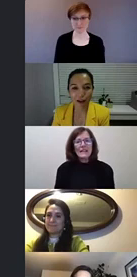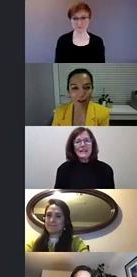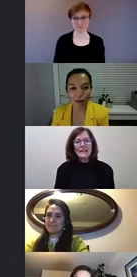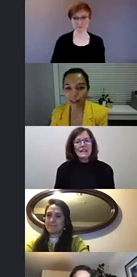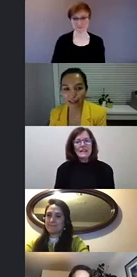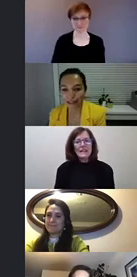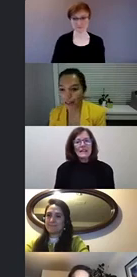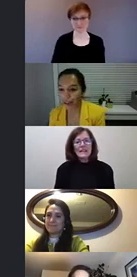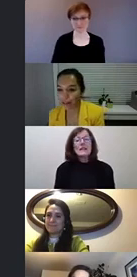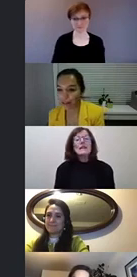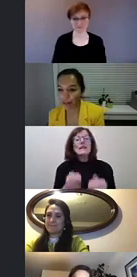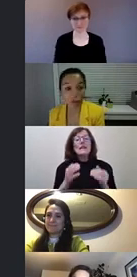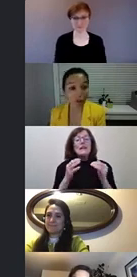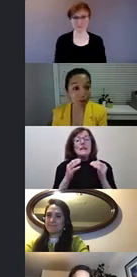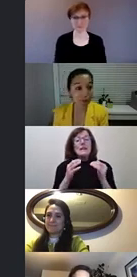um sorry